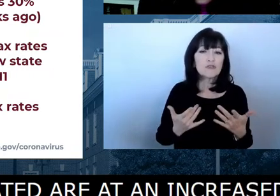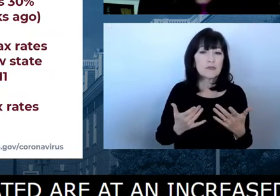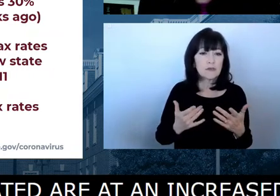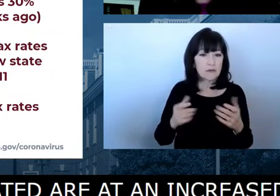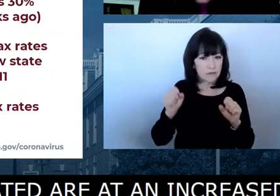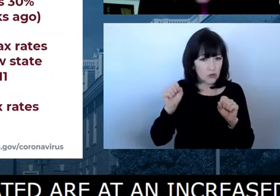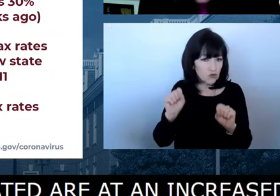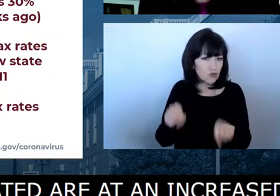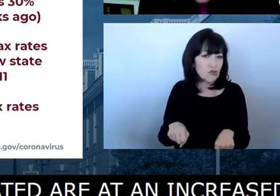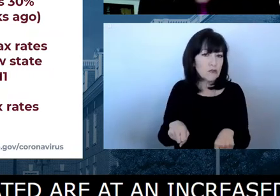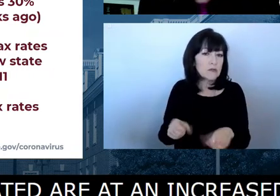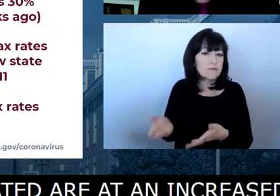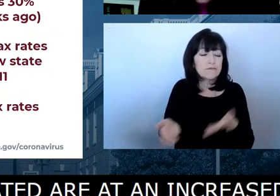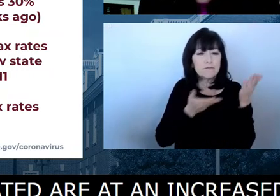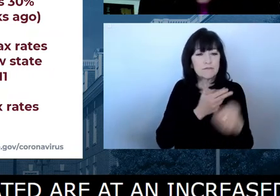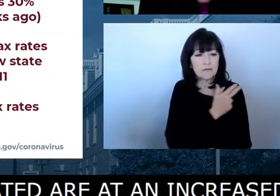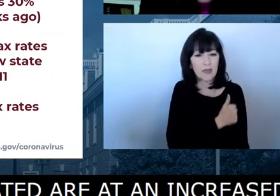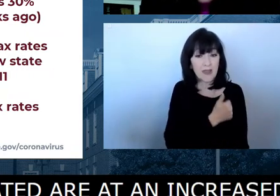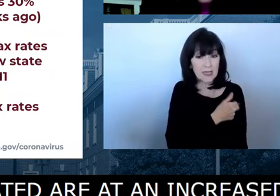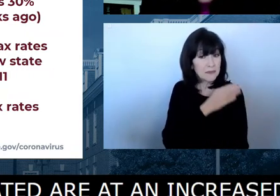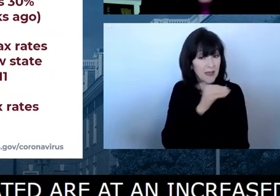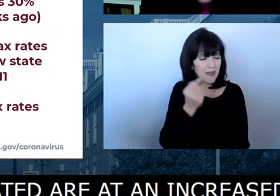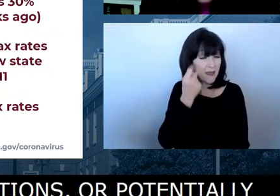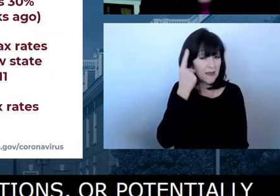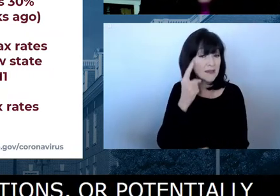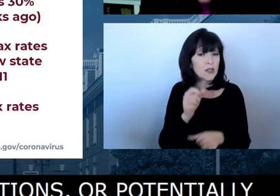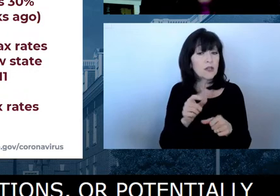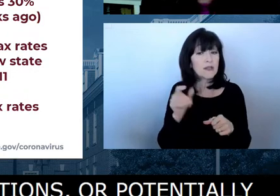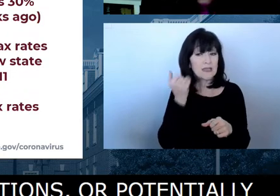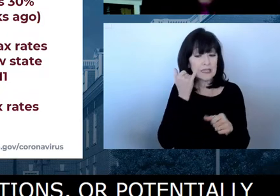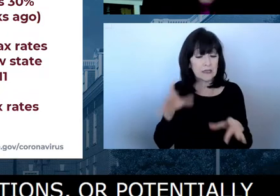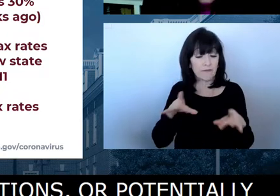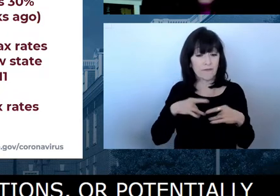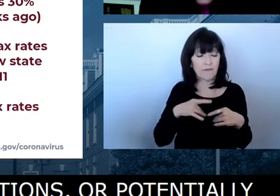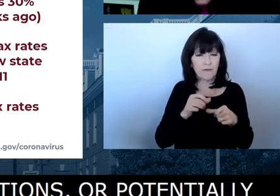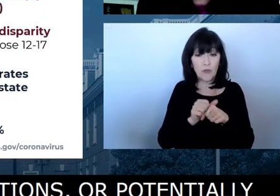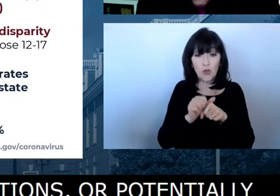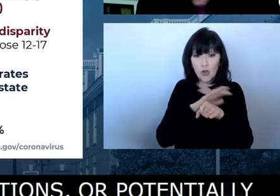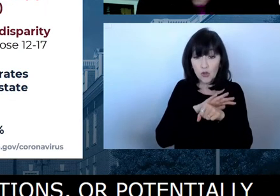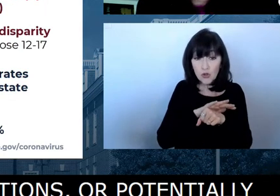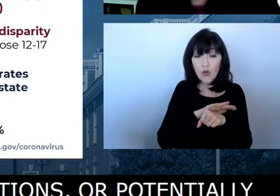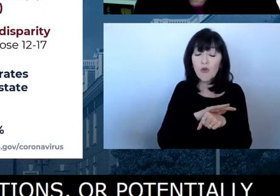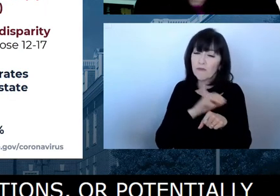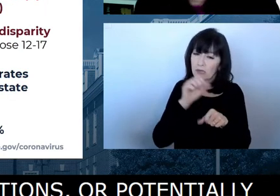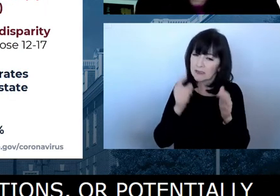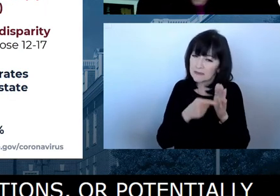outcomes from their COVID infection if they are to get infected. Next slide.